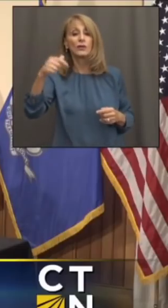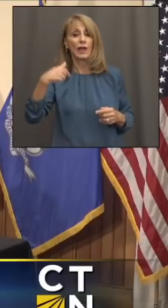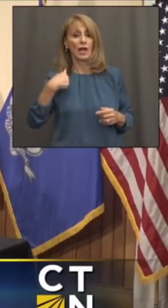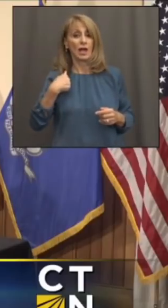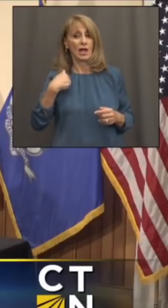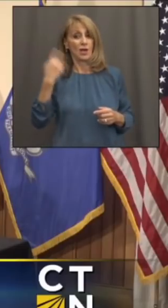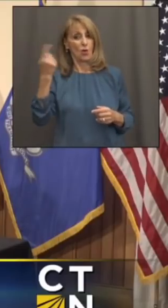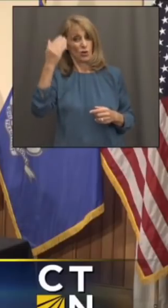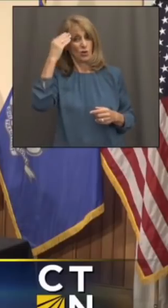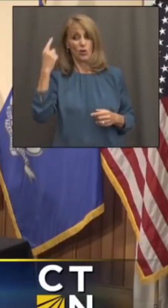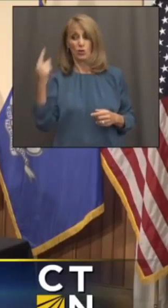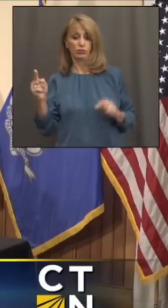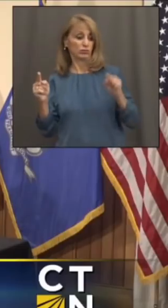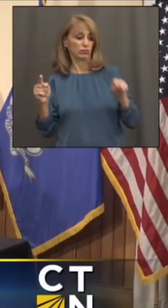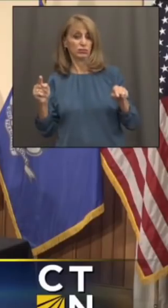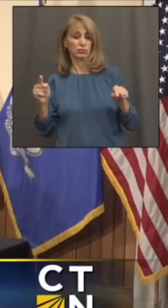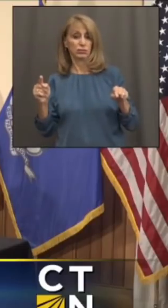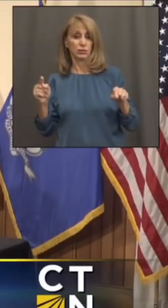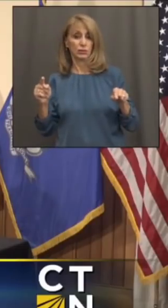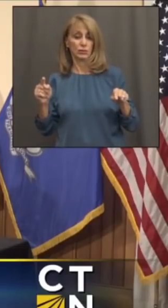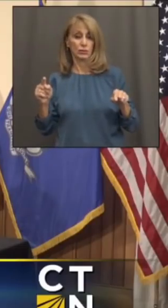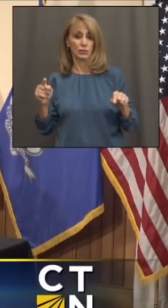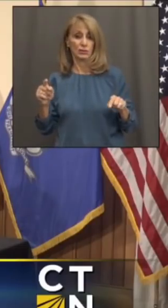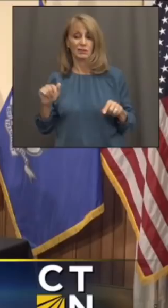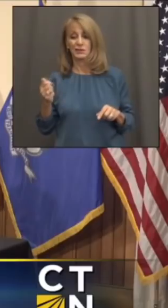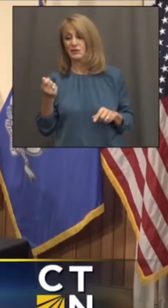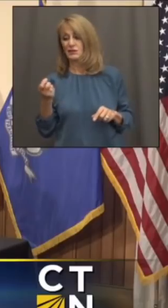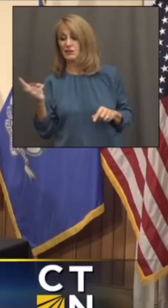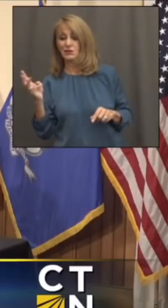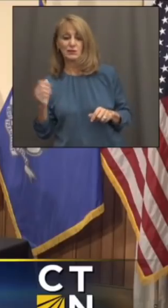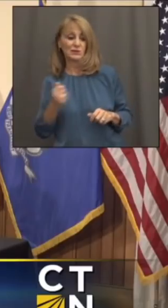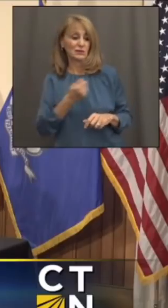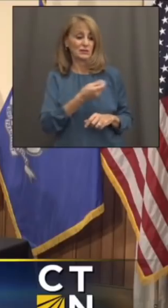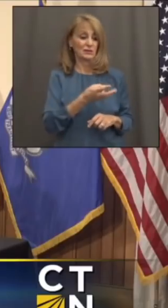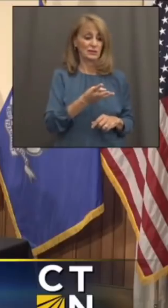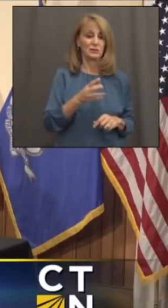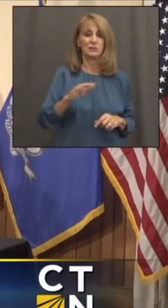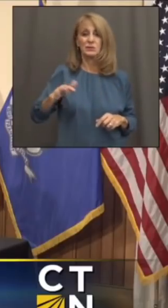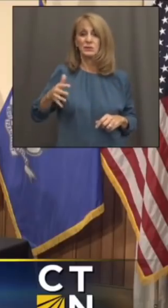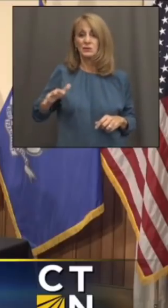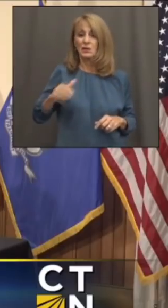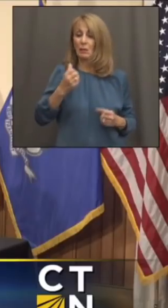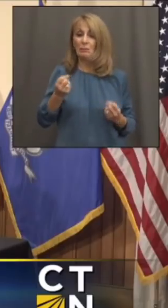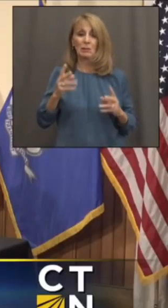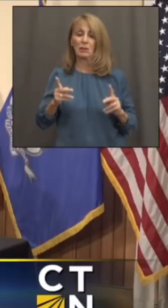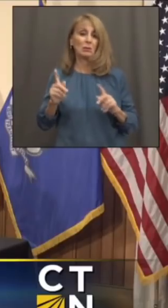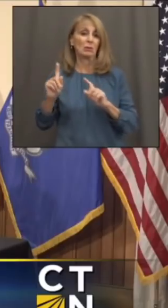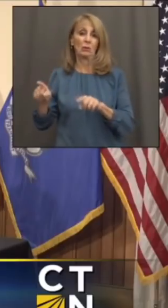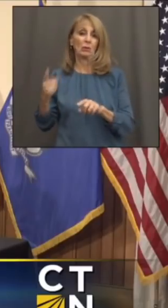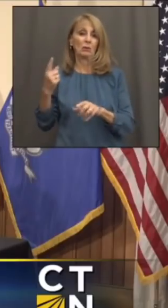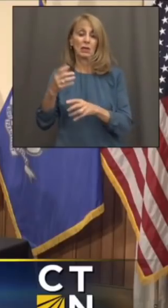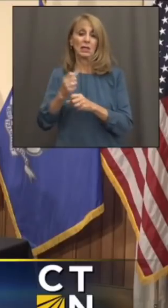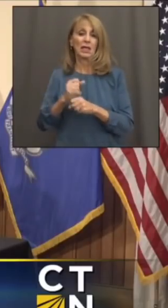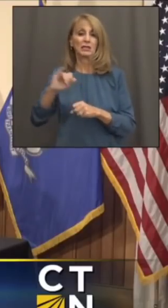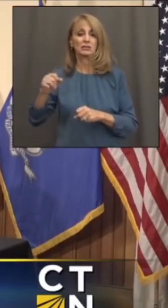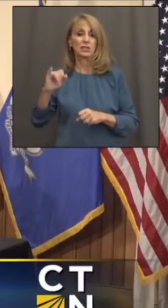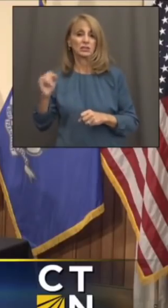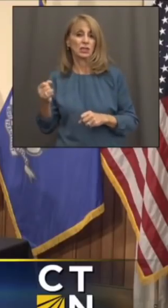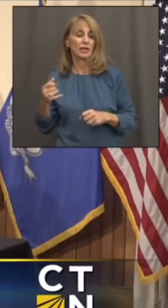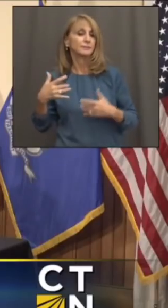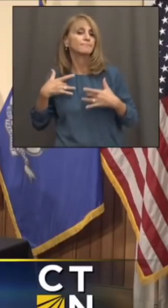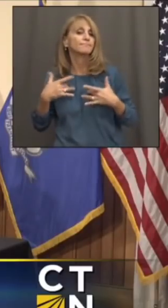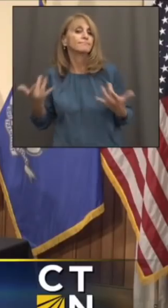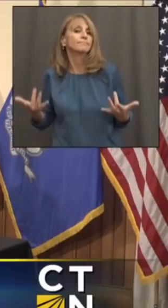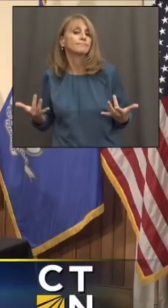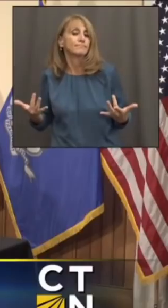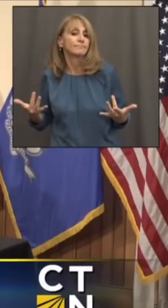Um, and those numbers are, yeah, kind of meh. What's the, what's the sense on how we're doing on, on,